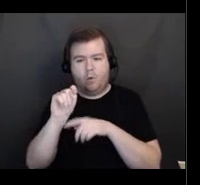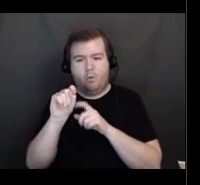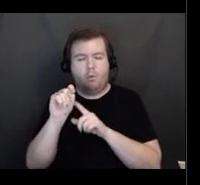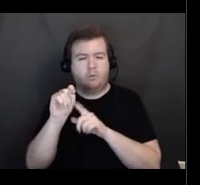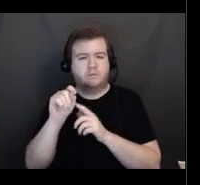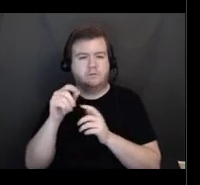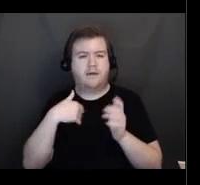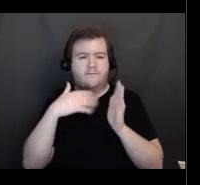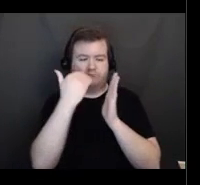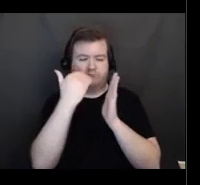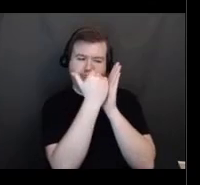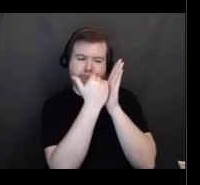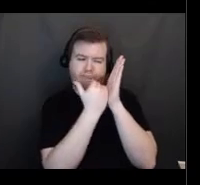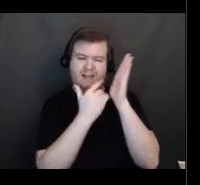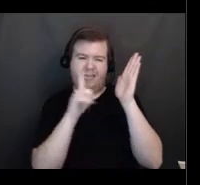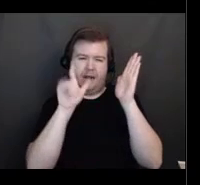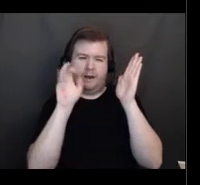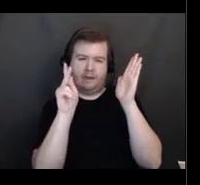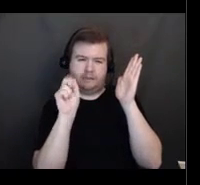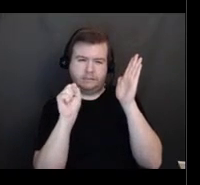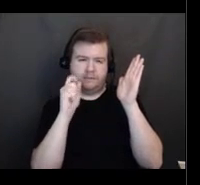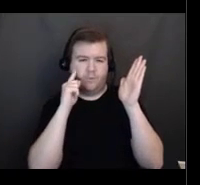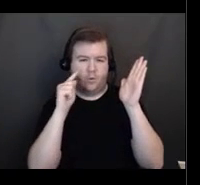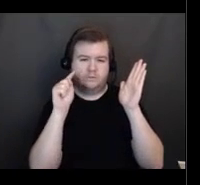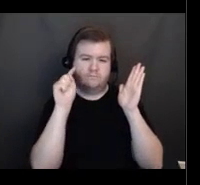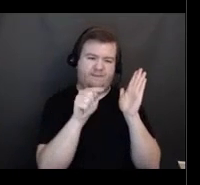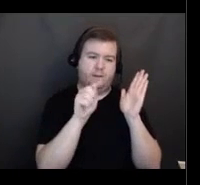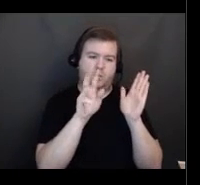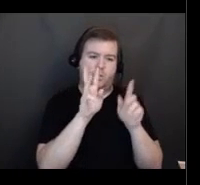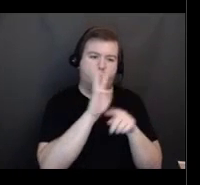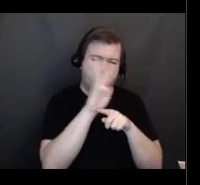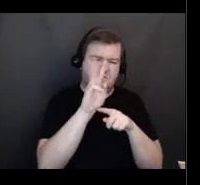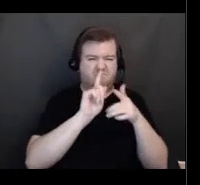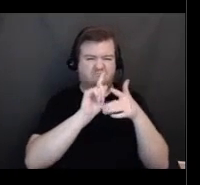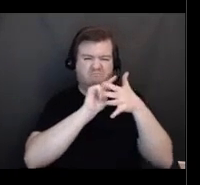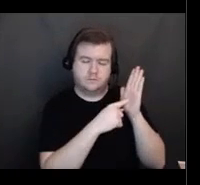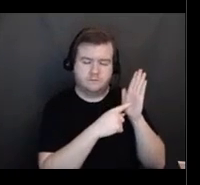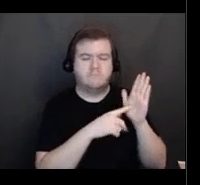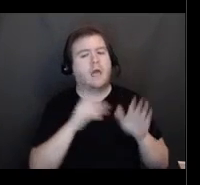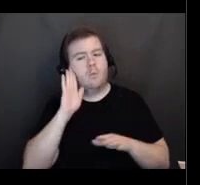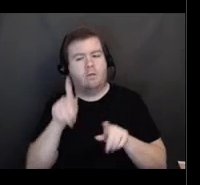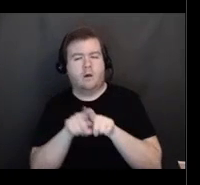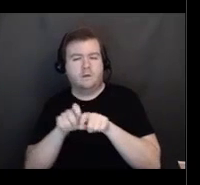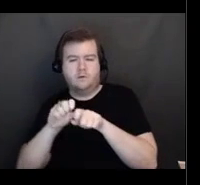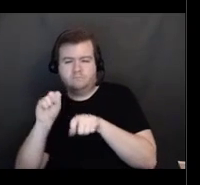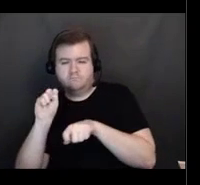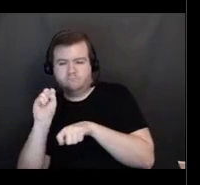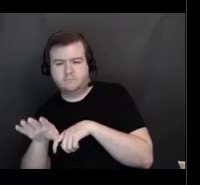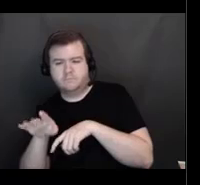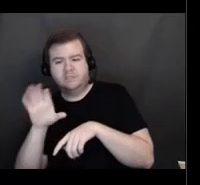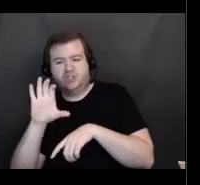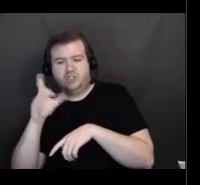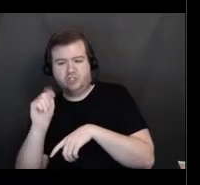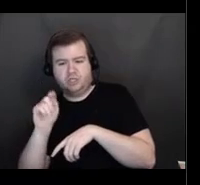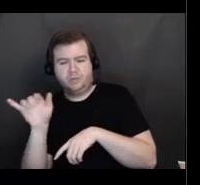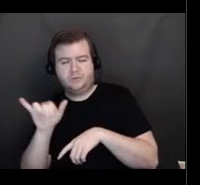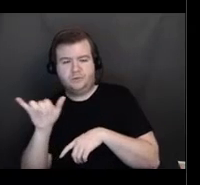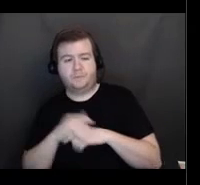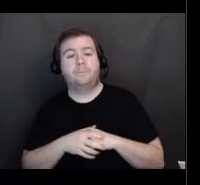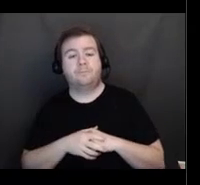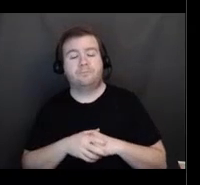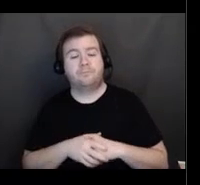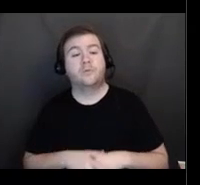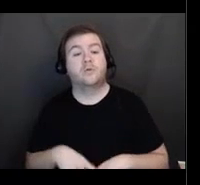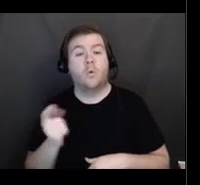website, but I will put that in the chat for you. So, there is one